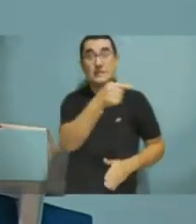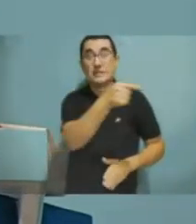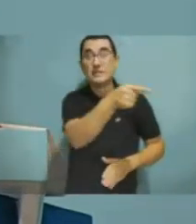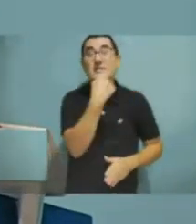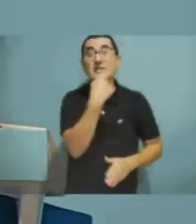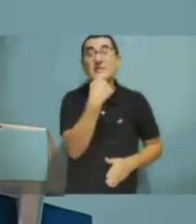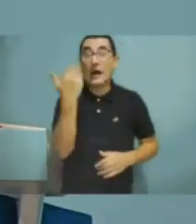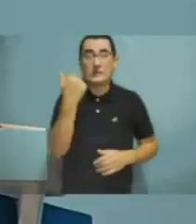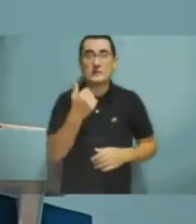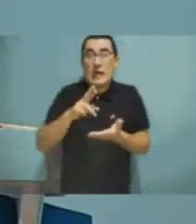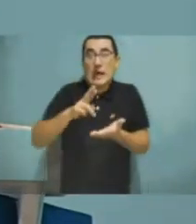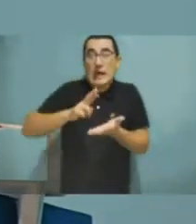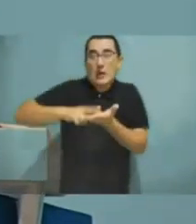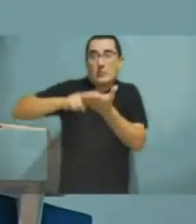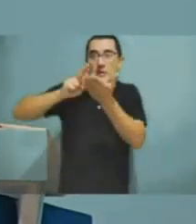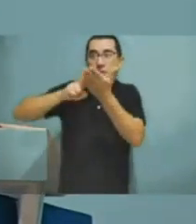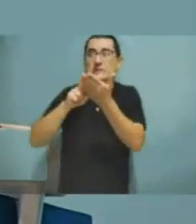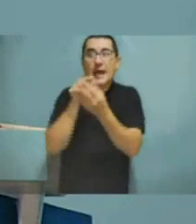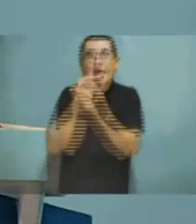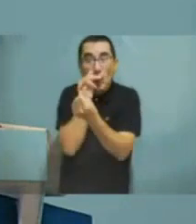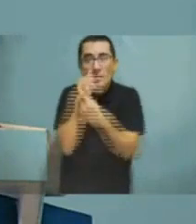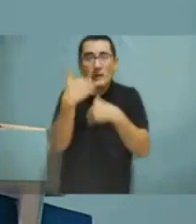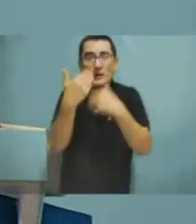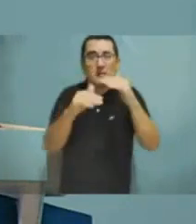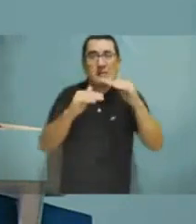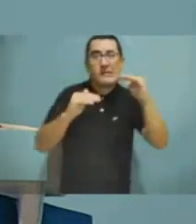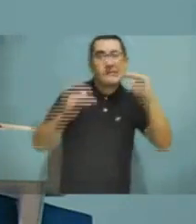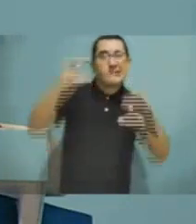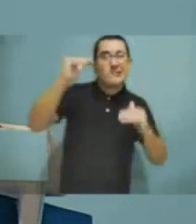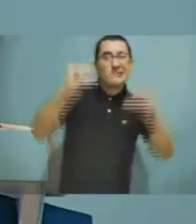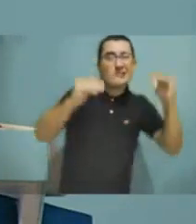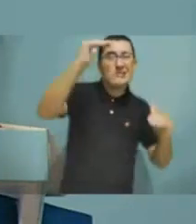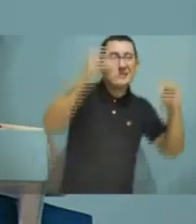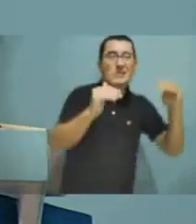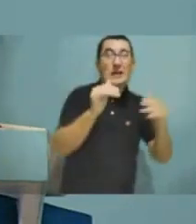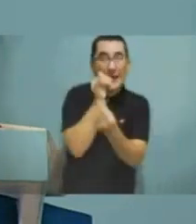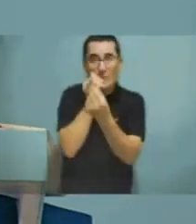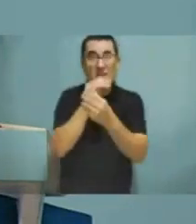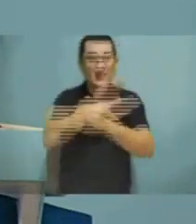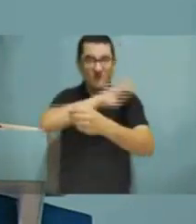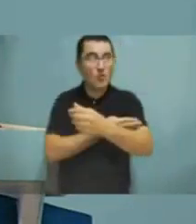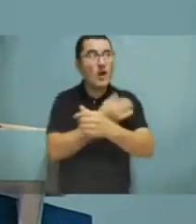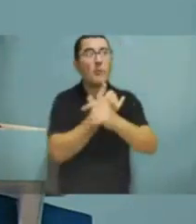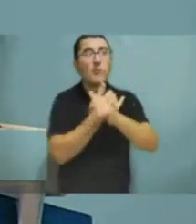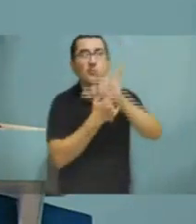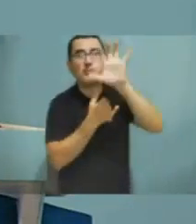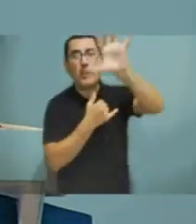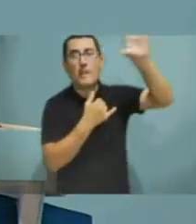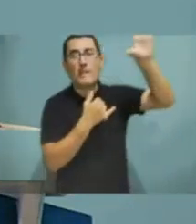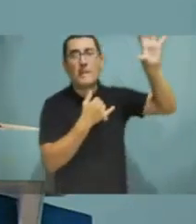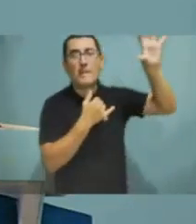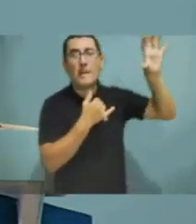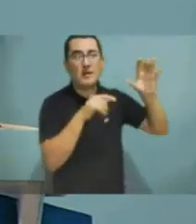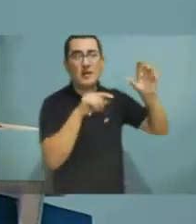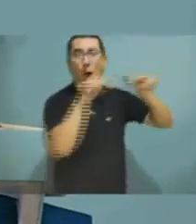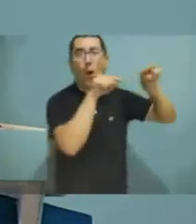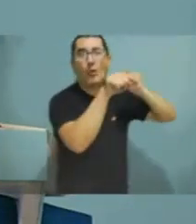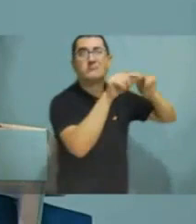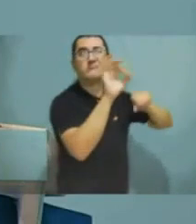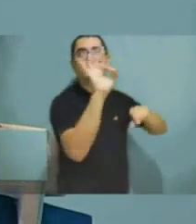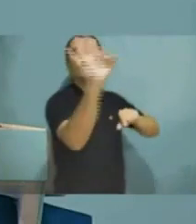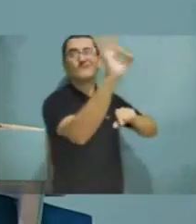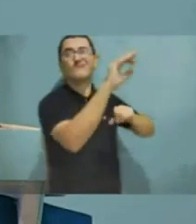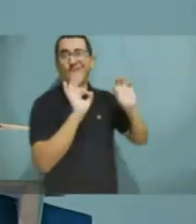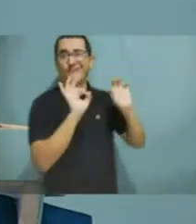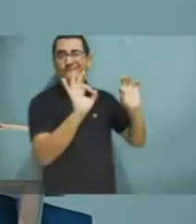this recovery has been unfair. The strongest economies, most competitive economies have